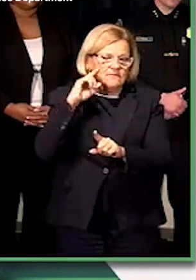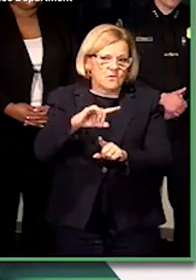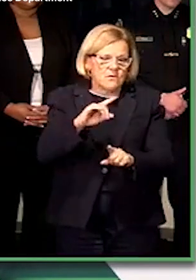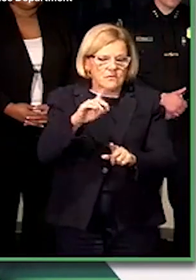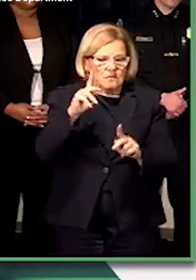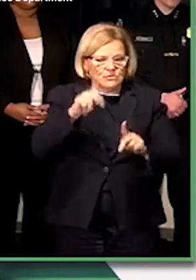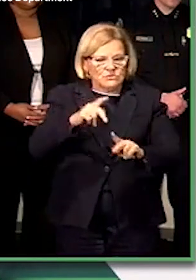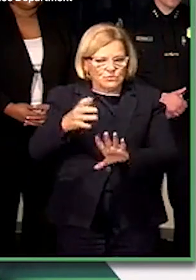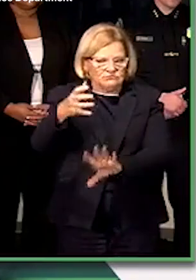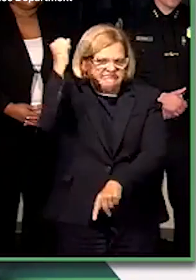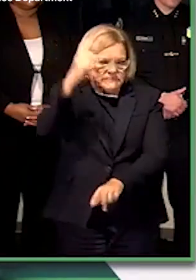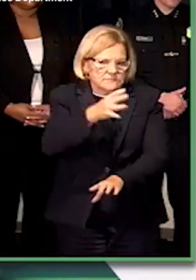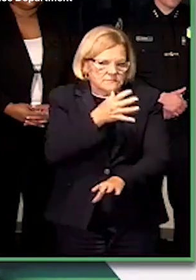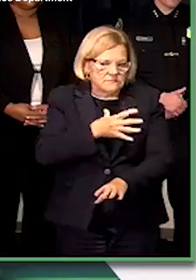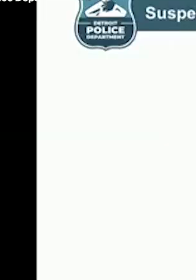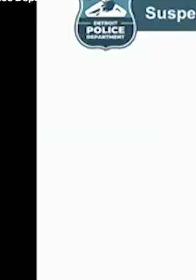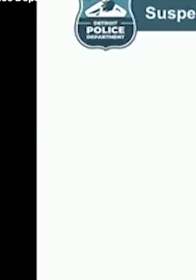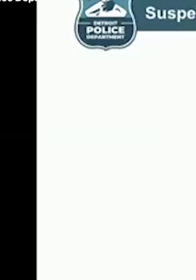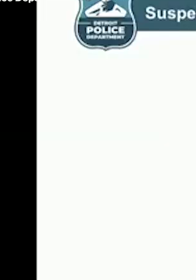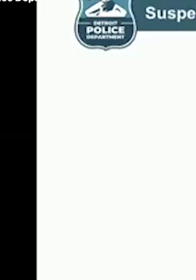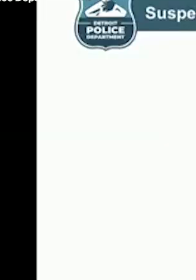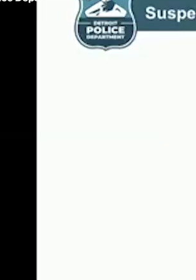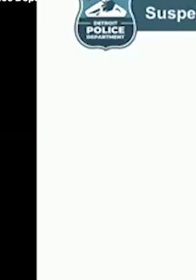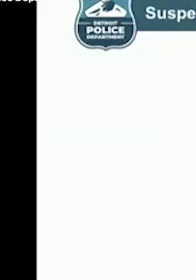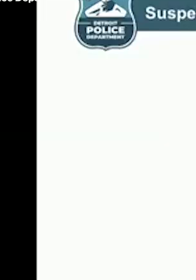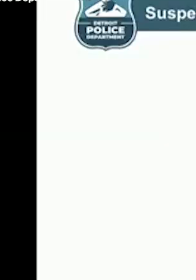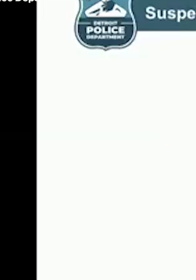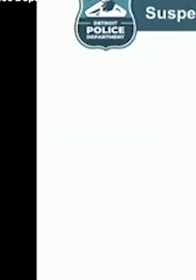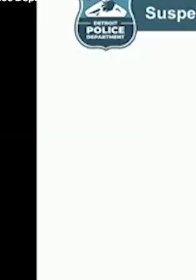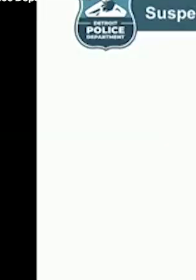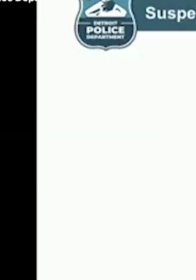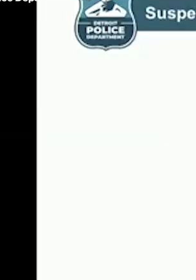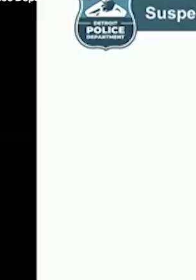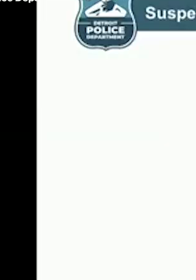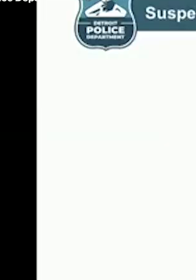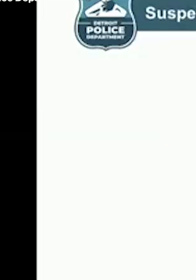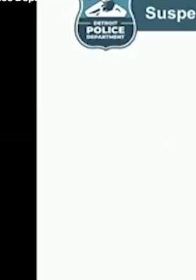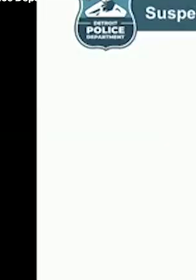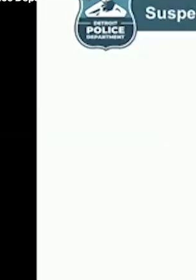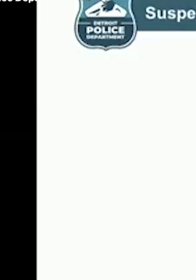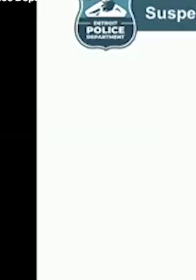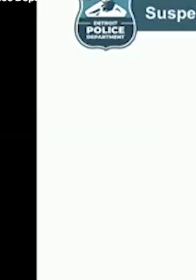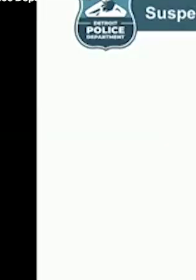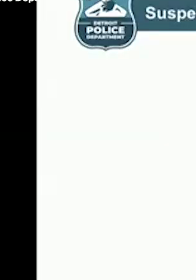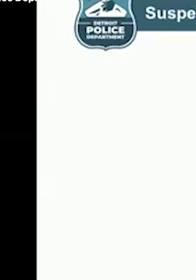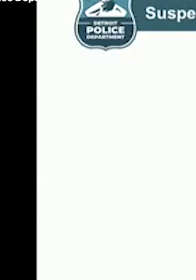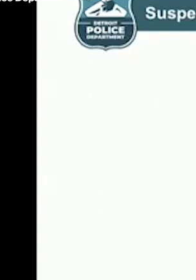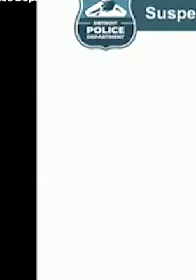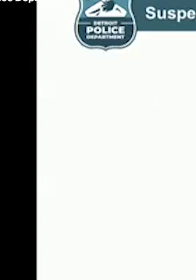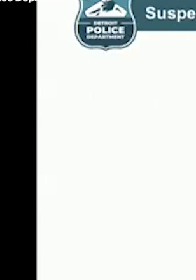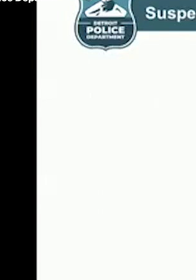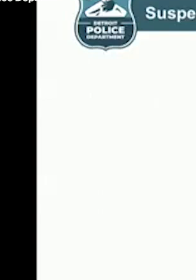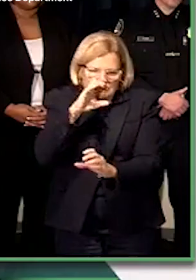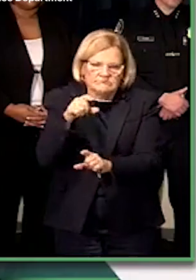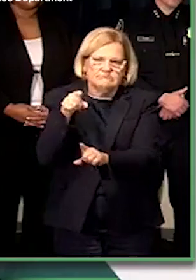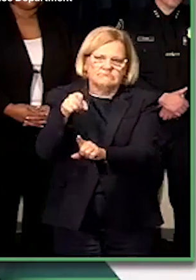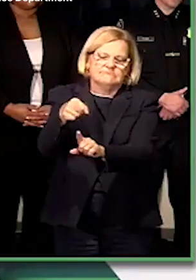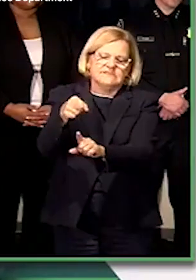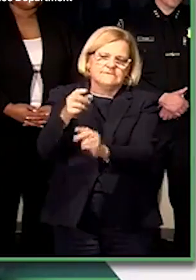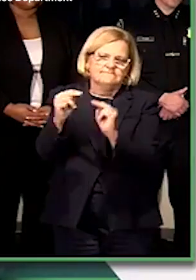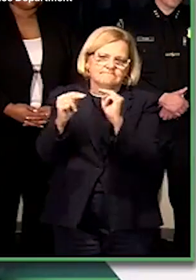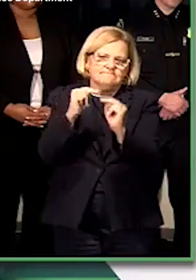suspect as we identify who he was. After several search warrants were executed, the suspect filling the pressure of this investigation,